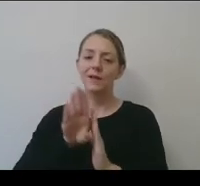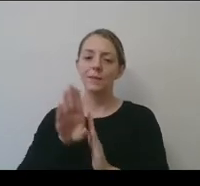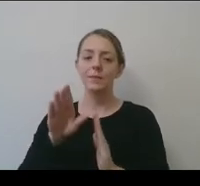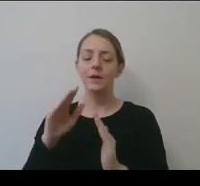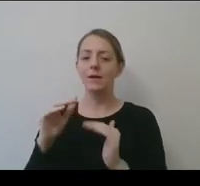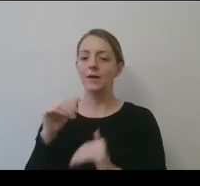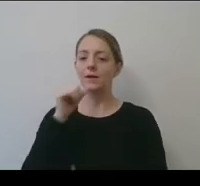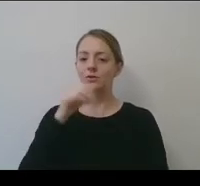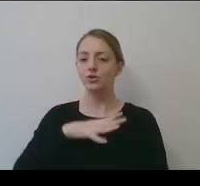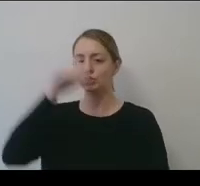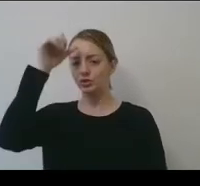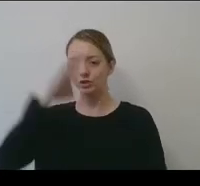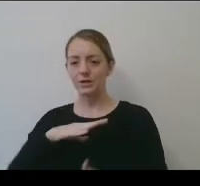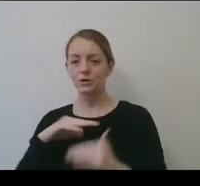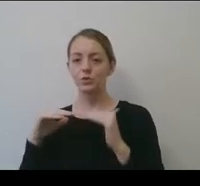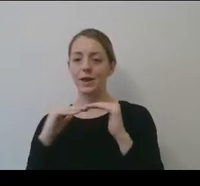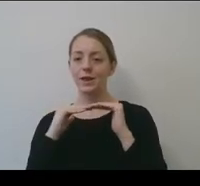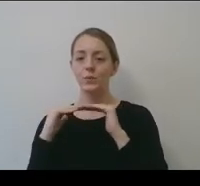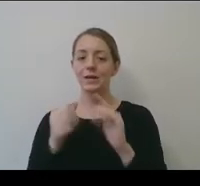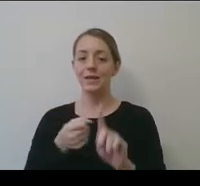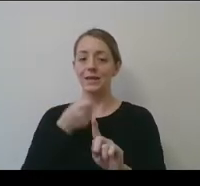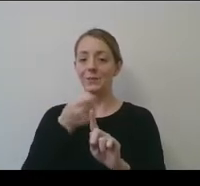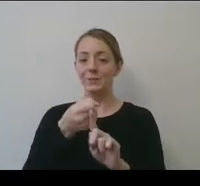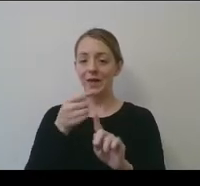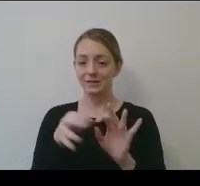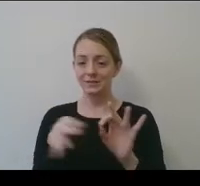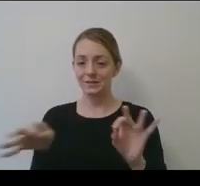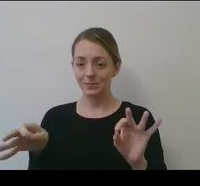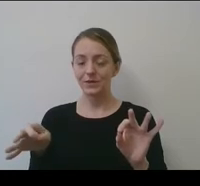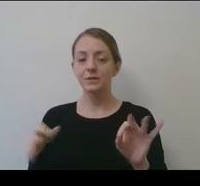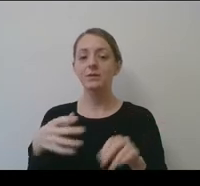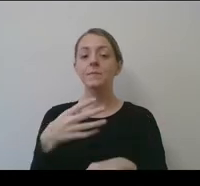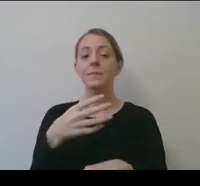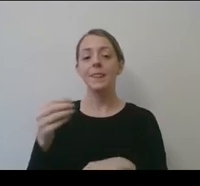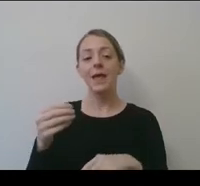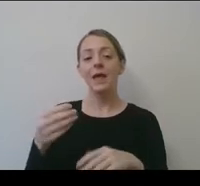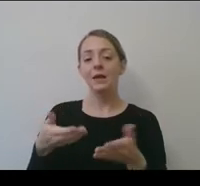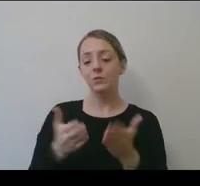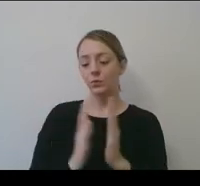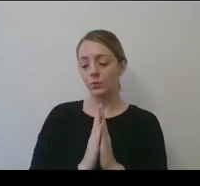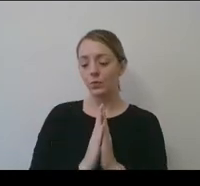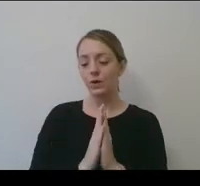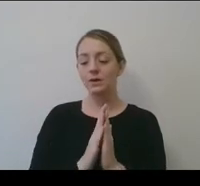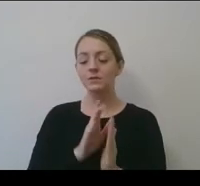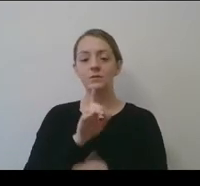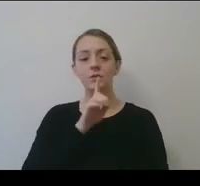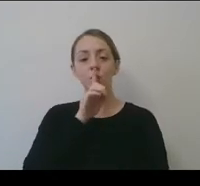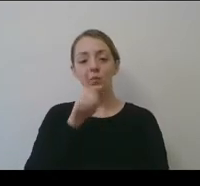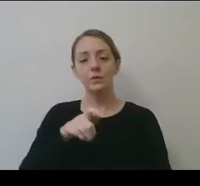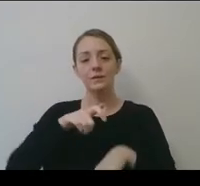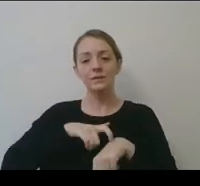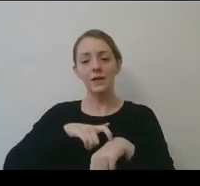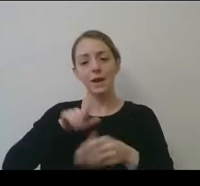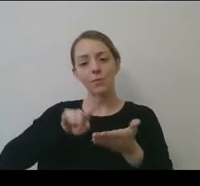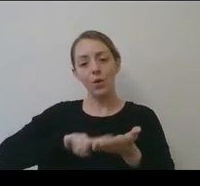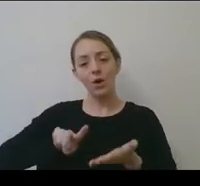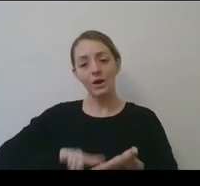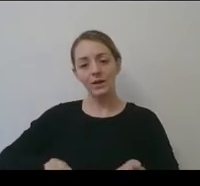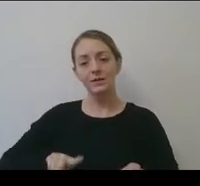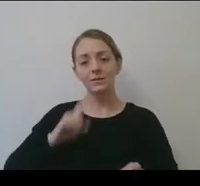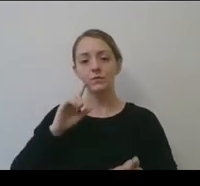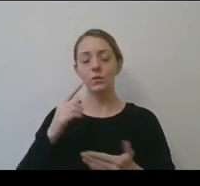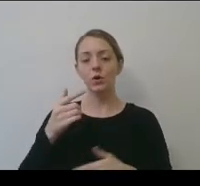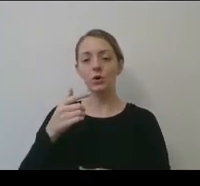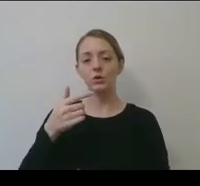and also called for, and Joni just referenced it, real-time audit of gender equity as we are planning and